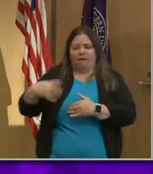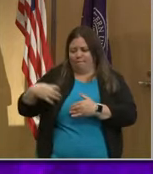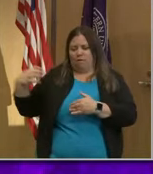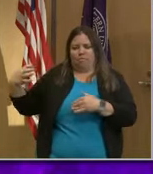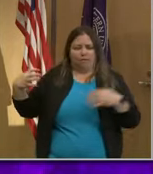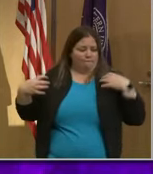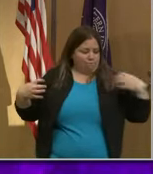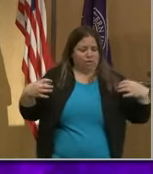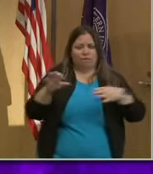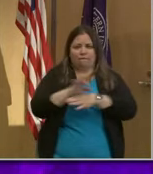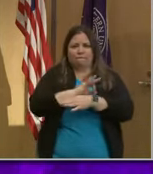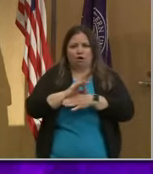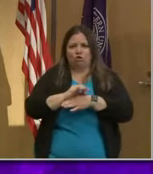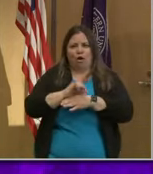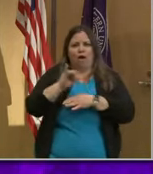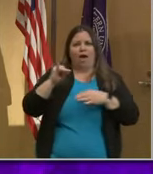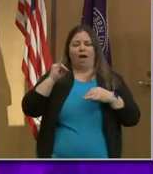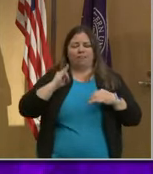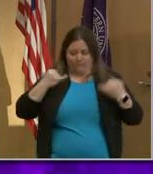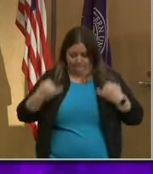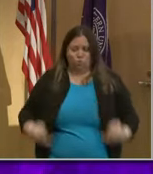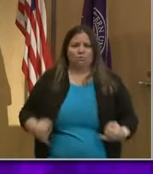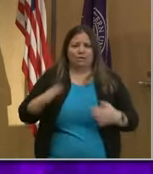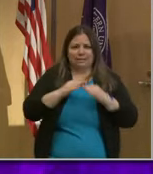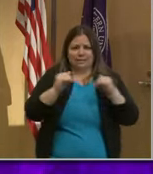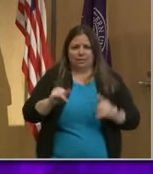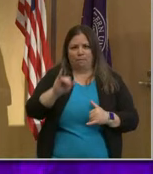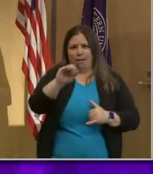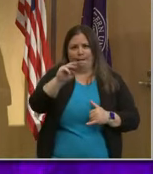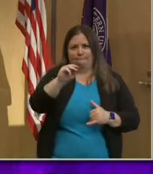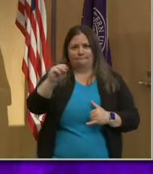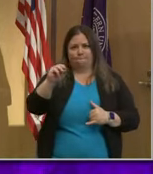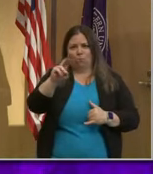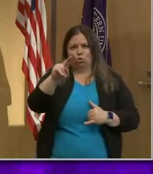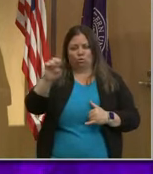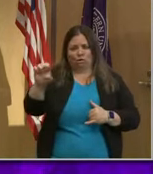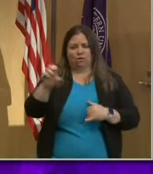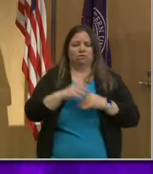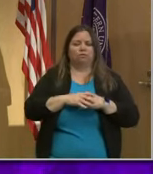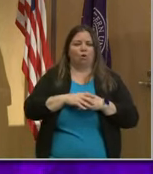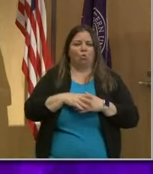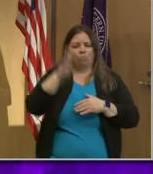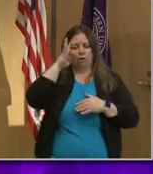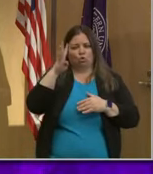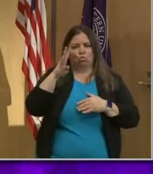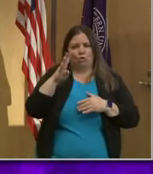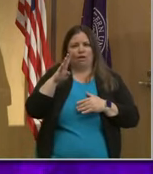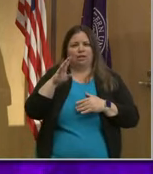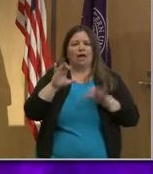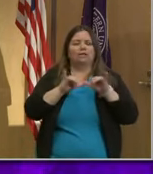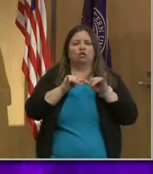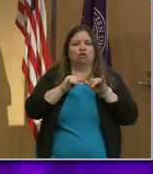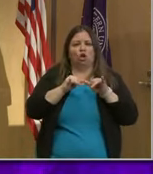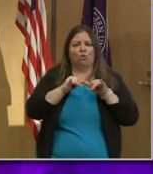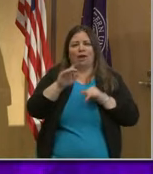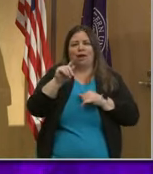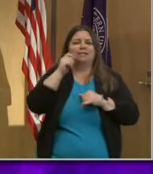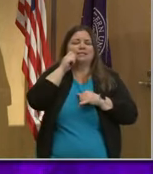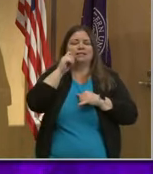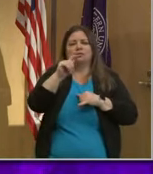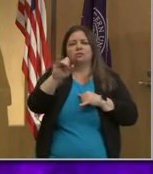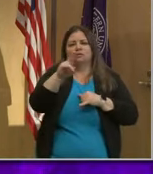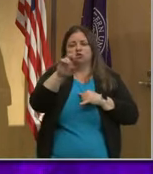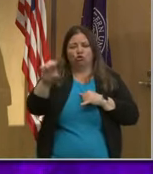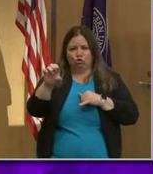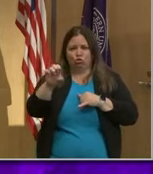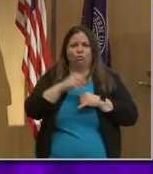of the immune system. At a very basic level, we're going to be creating engineered tissue mimics, also studying this in